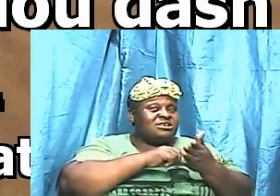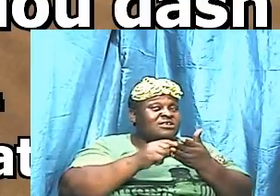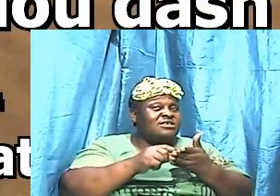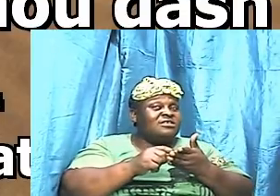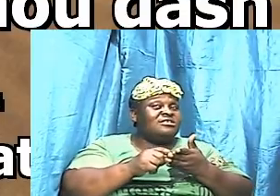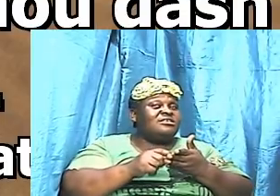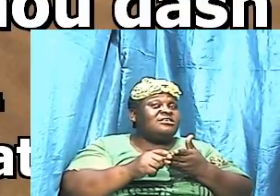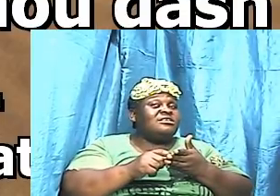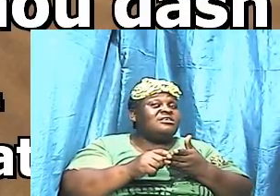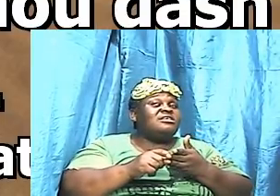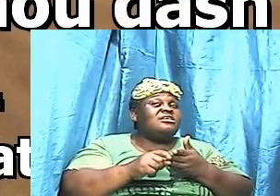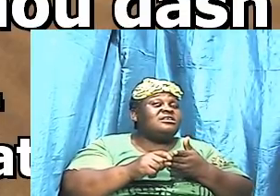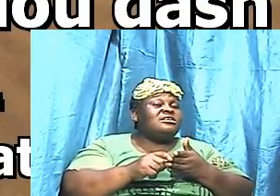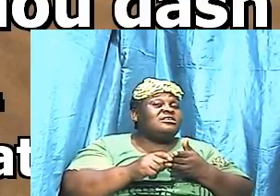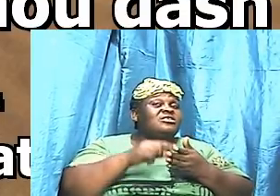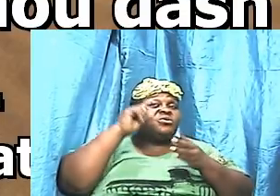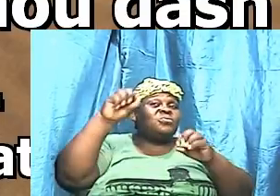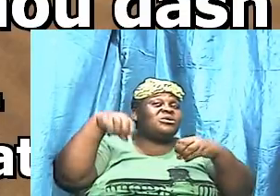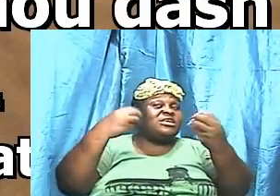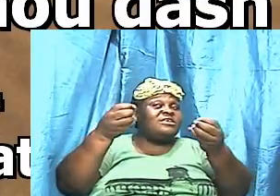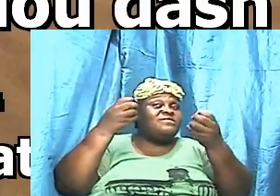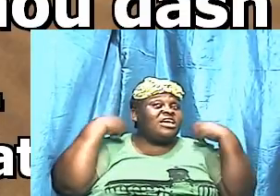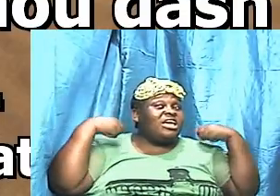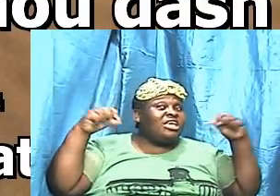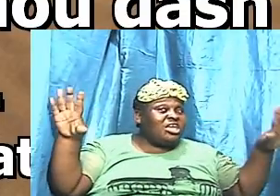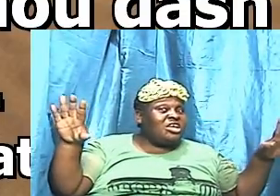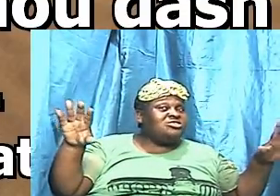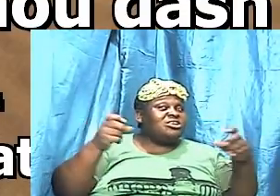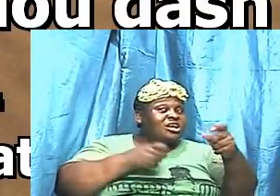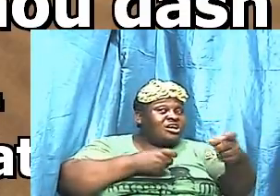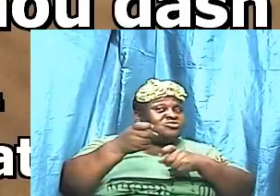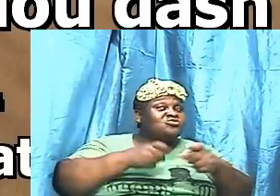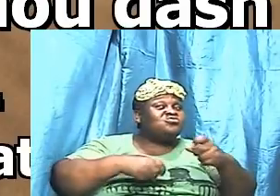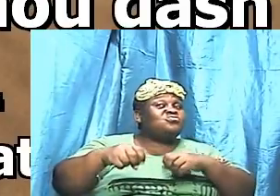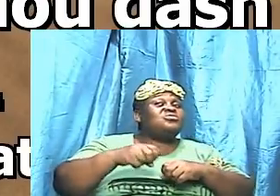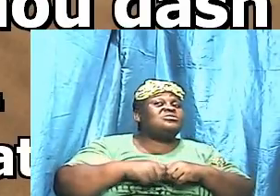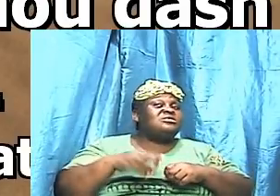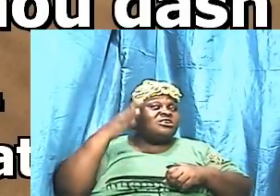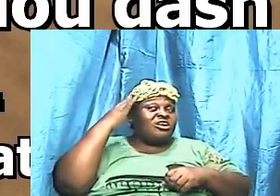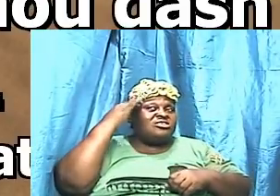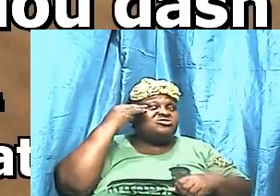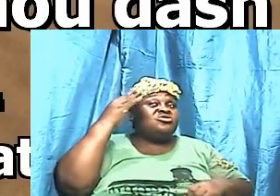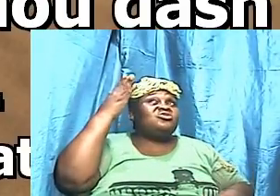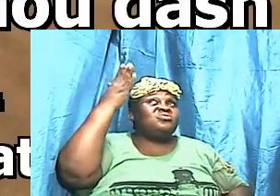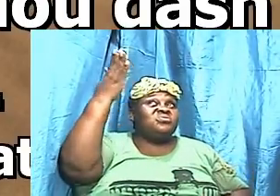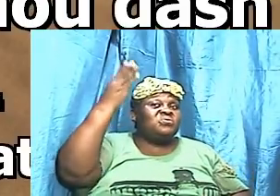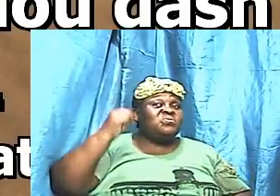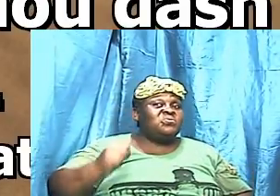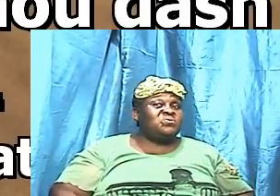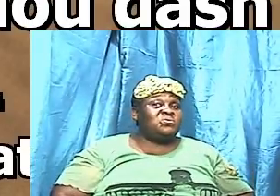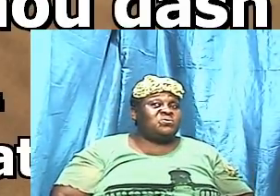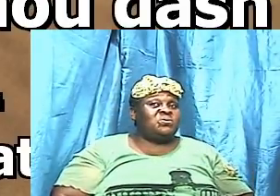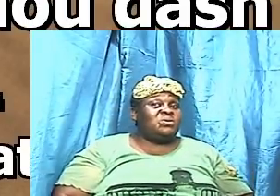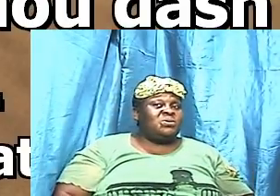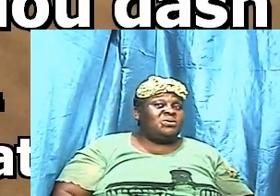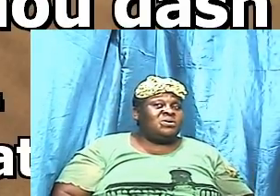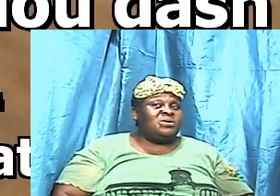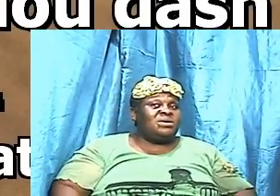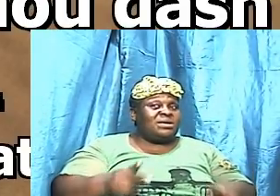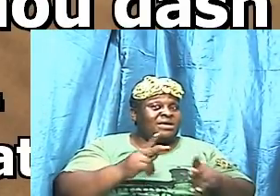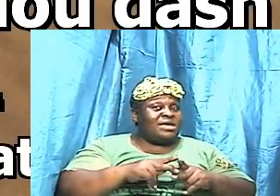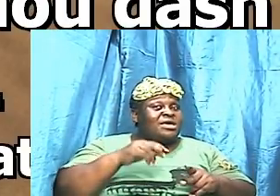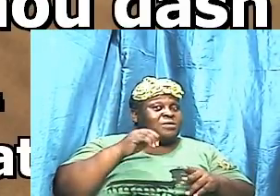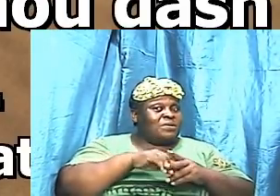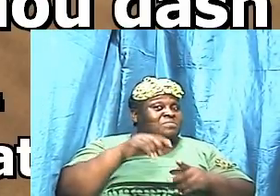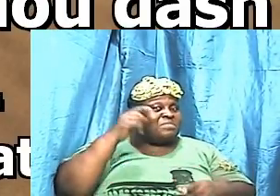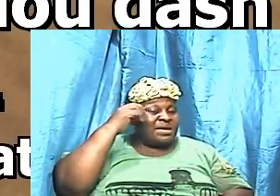give his angel charge over the and he goes on and he goes on keep in mind that Jesus had just stabbed the